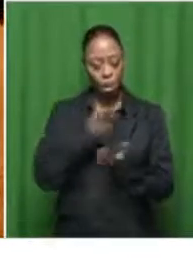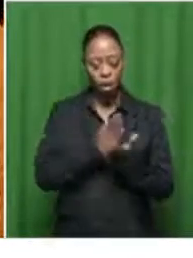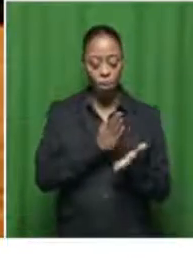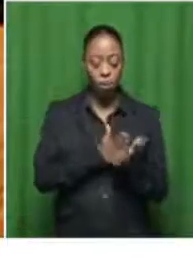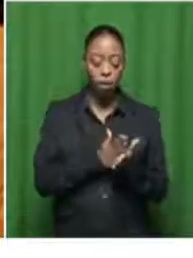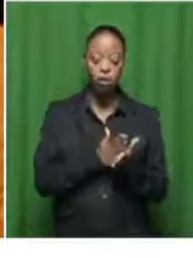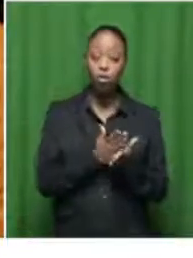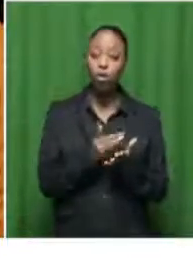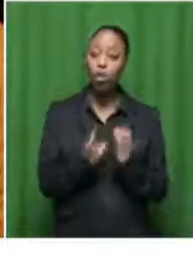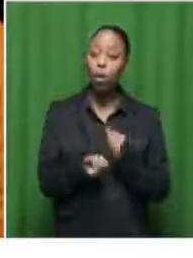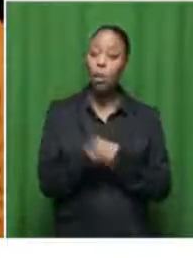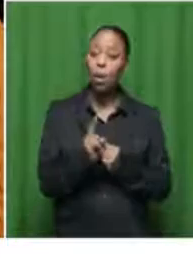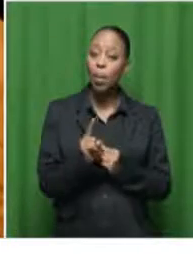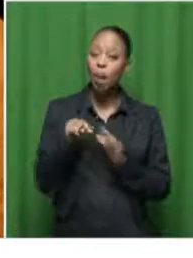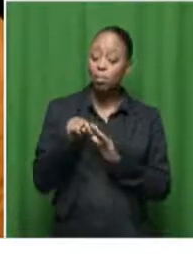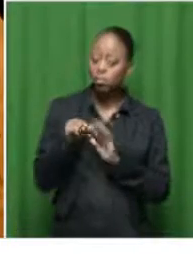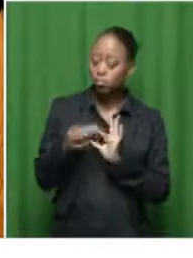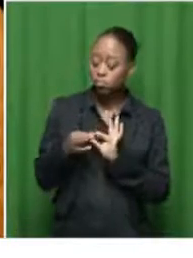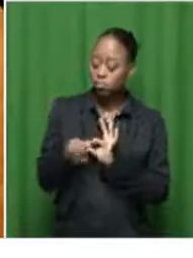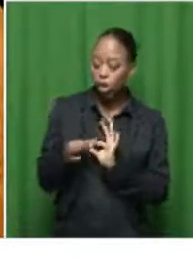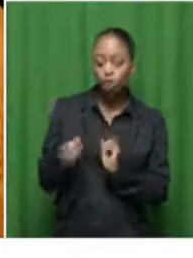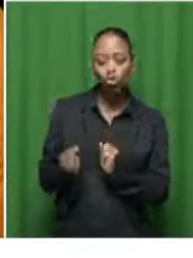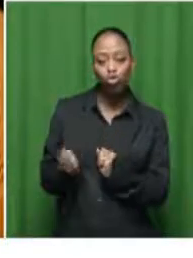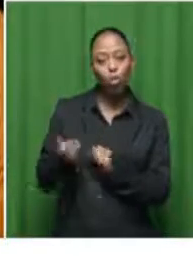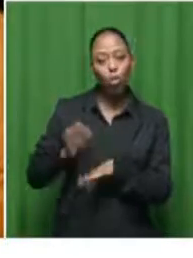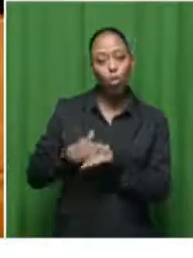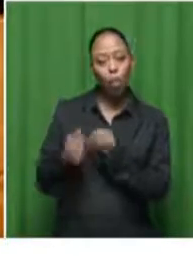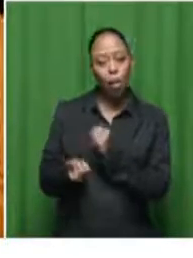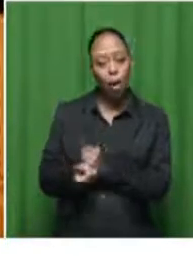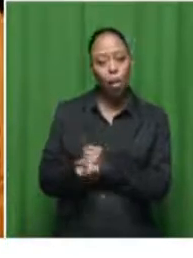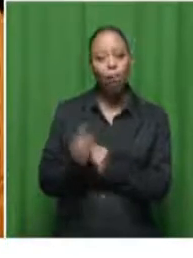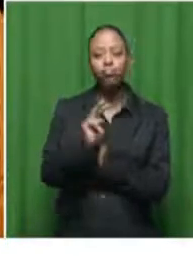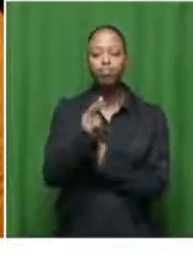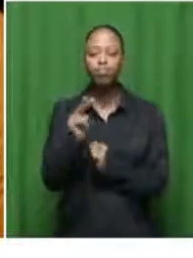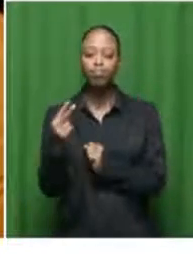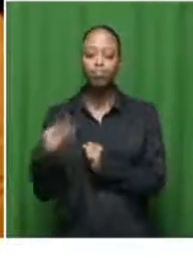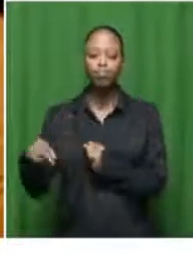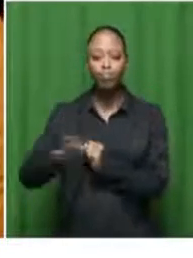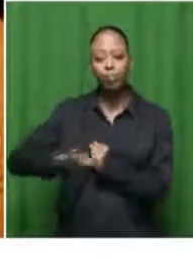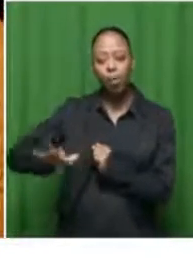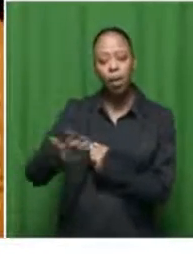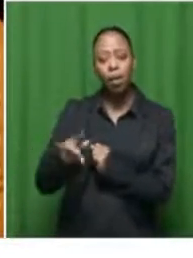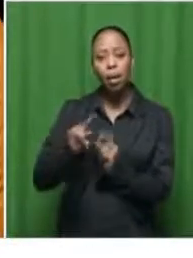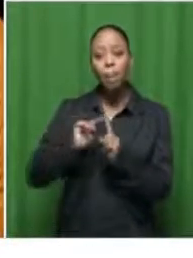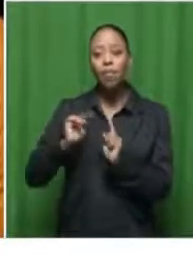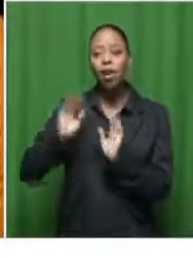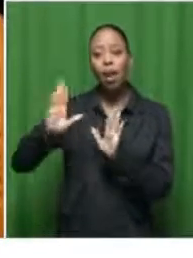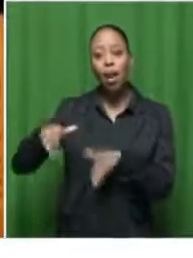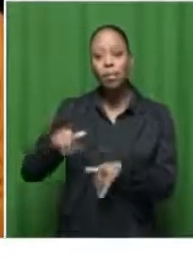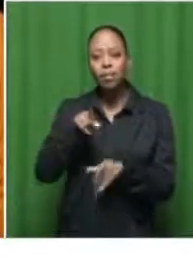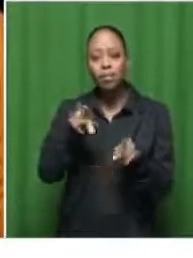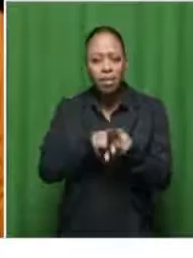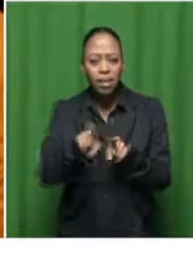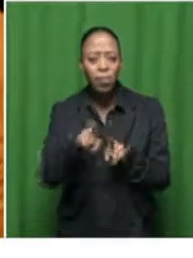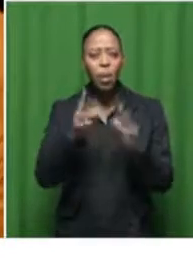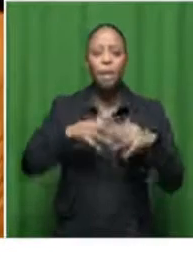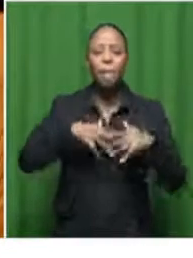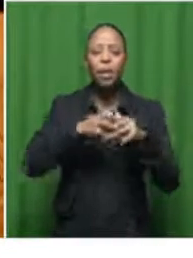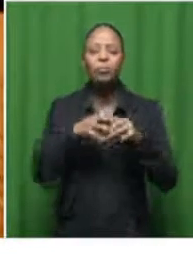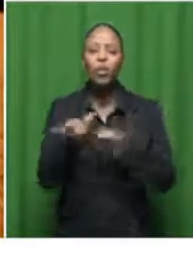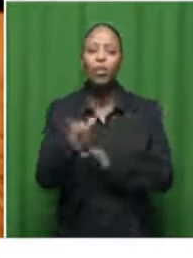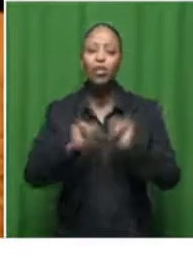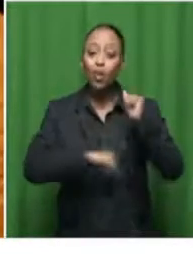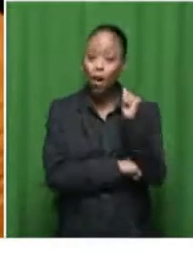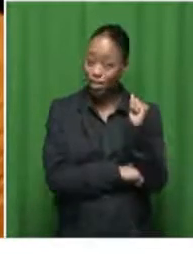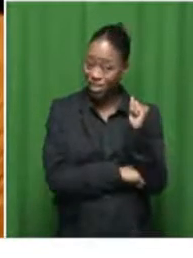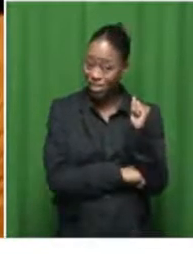you know there's deeper partnership collaboration in so many aspects maybe just before I let you go you also want to set up an